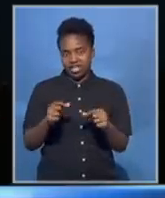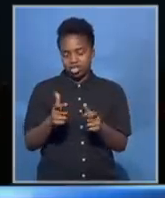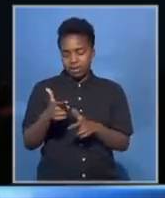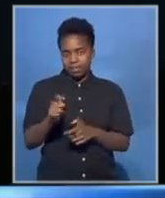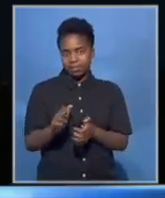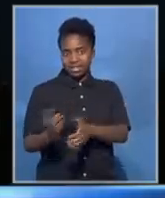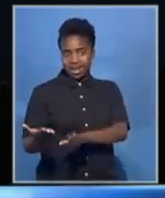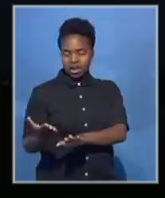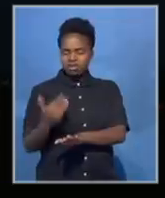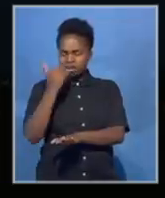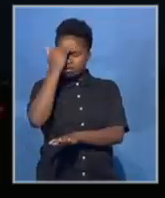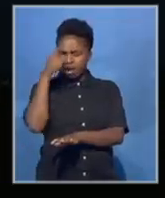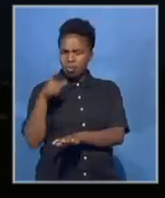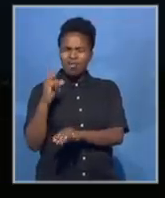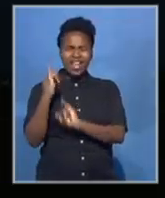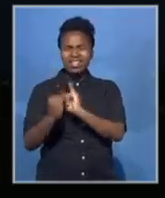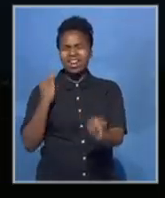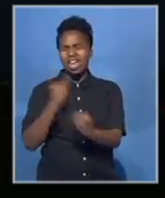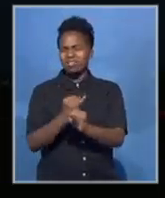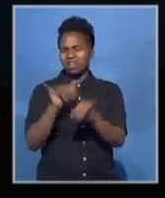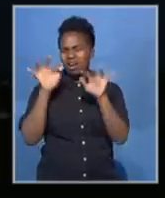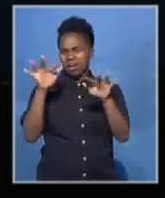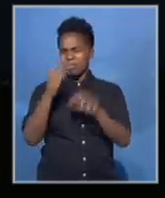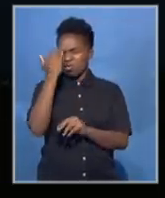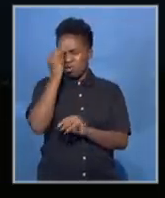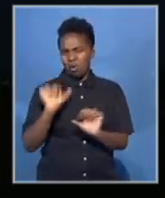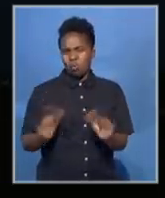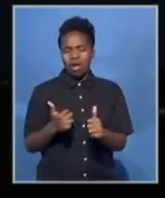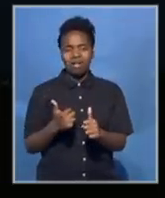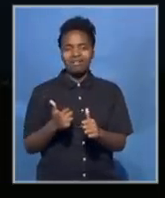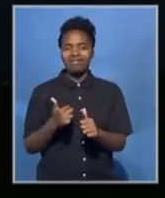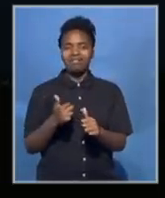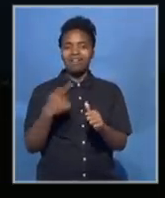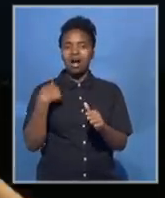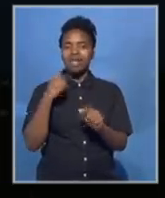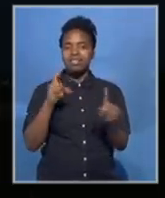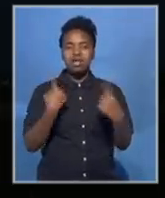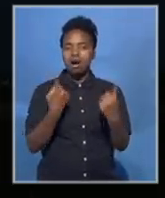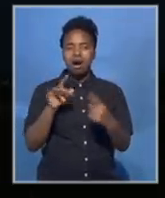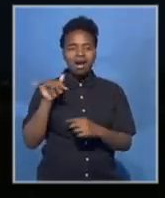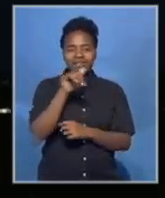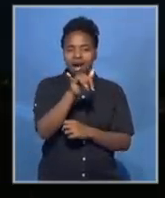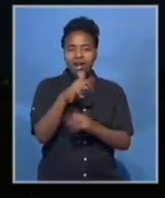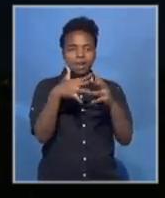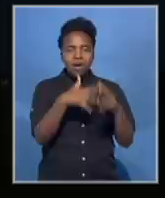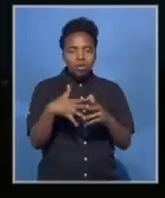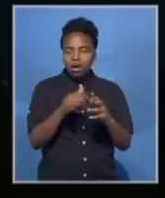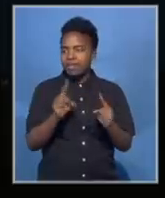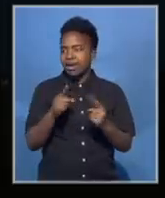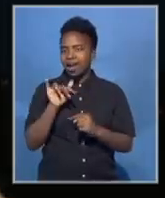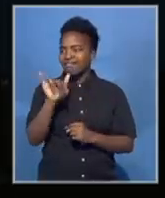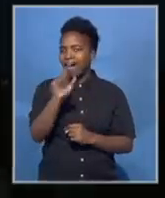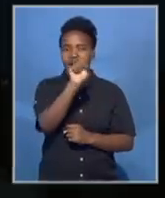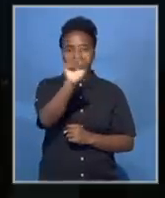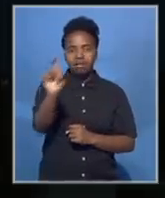are known to international security services. They've been on black lists, no-fly lists in the US, in Great Britain as